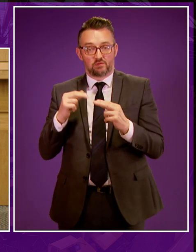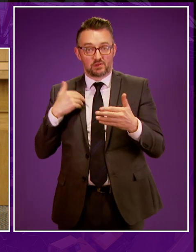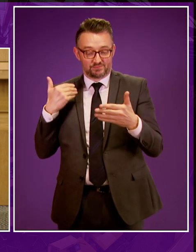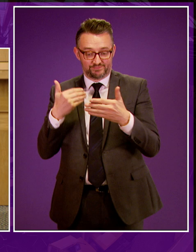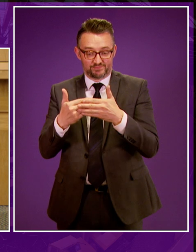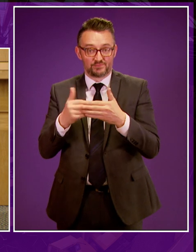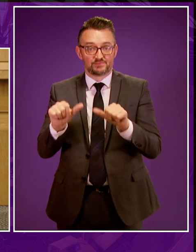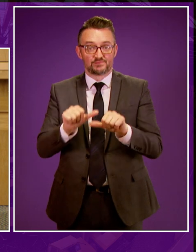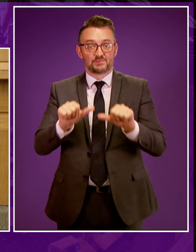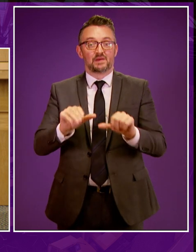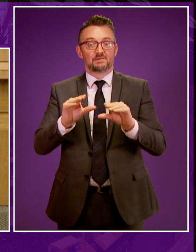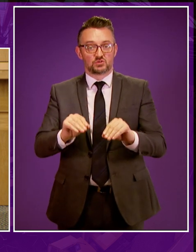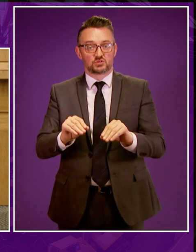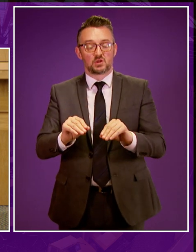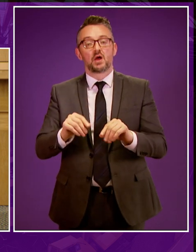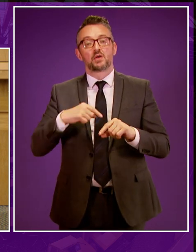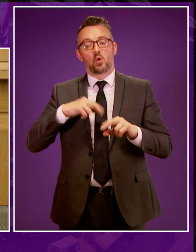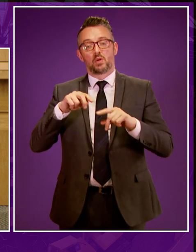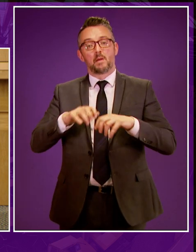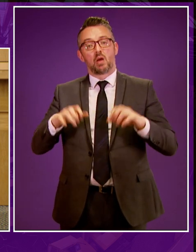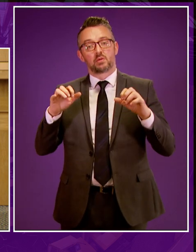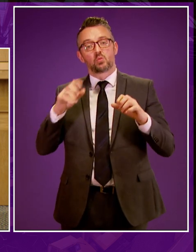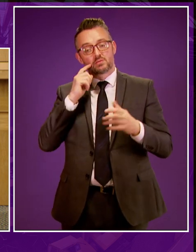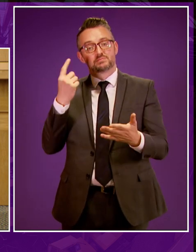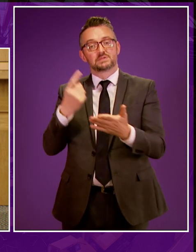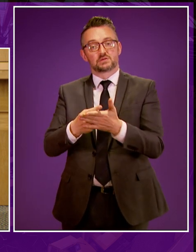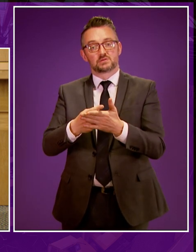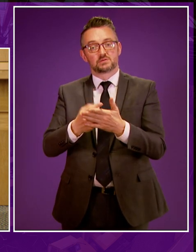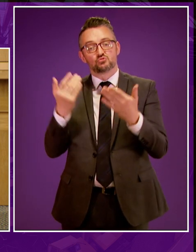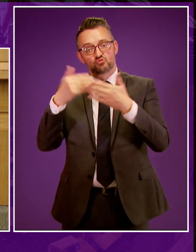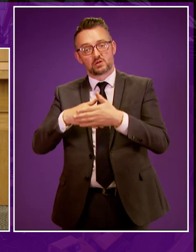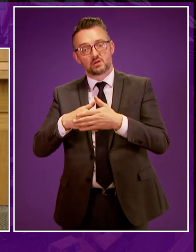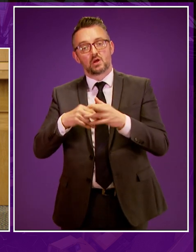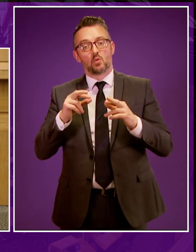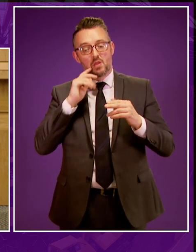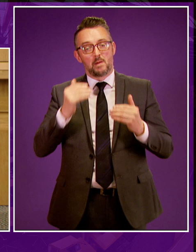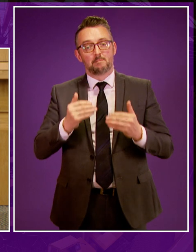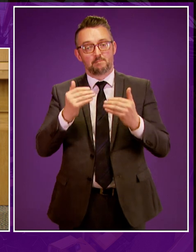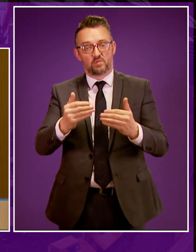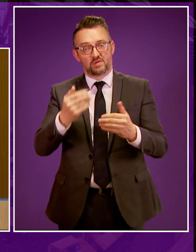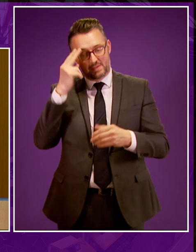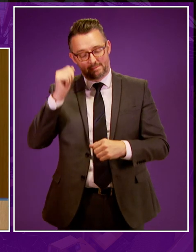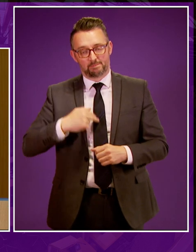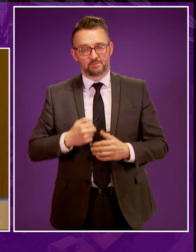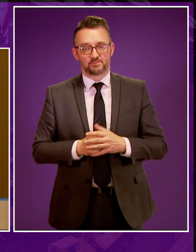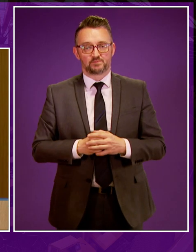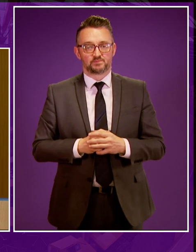forward to parliament reiterating its firm's stance on fracking at decision time this evening, and I move the amendment in my name. Thank you.